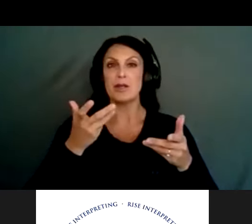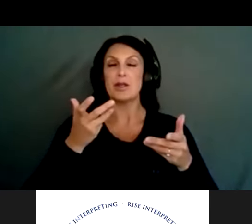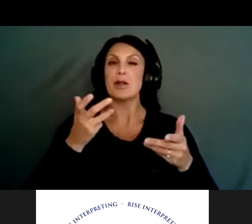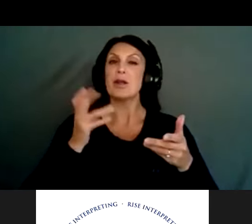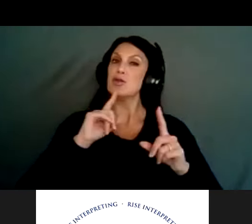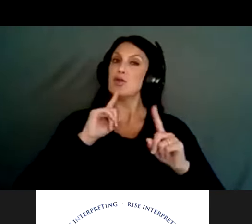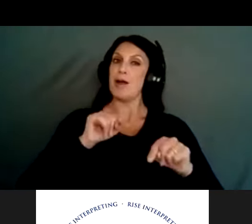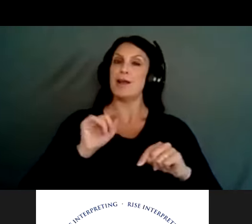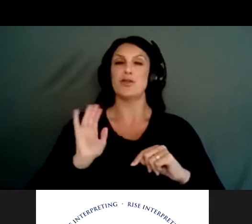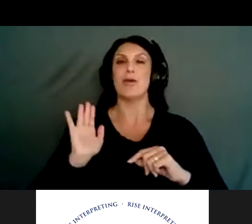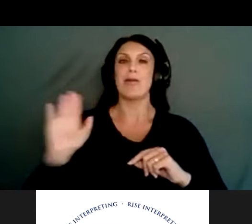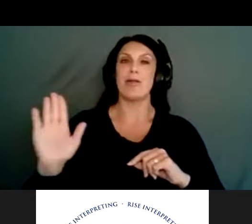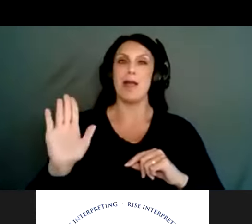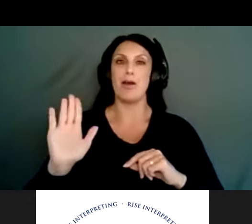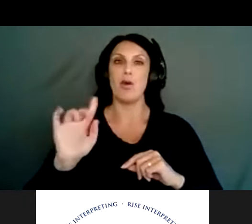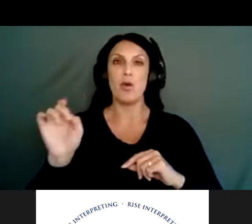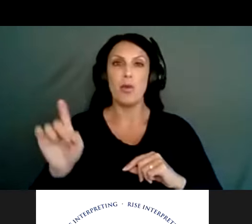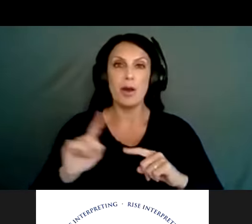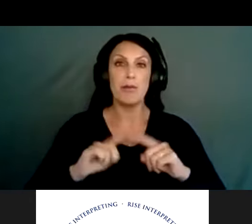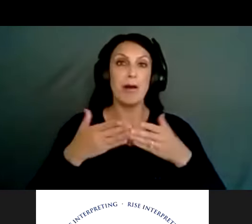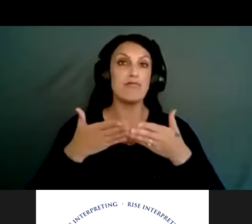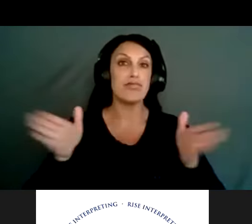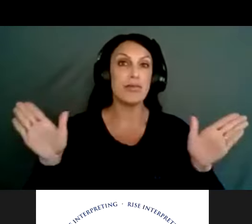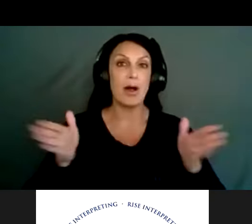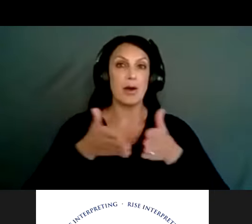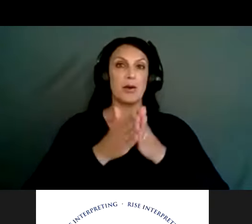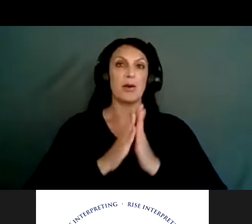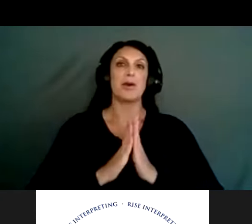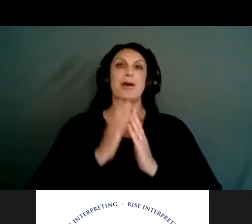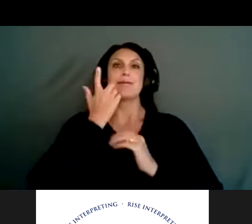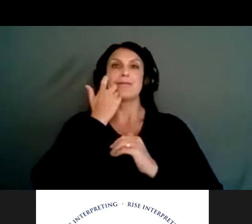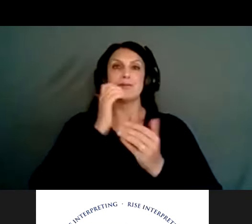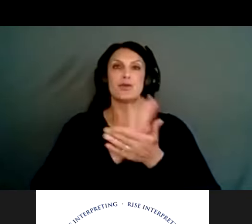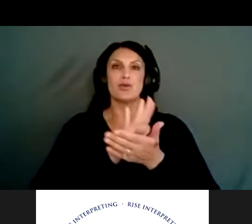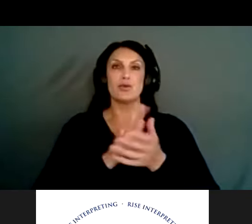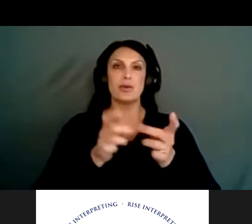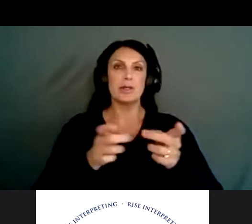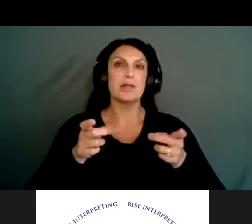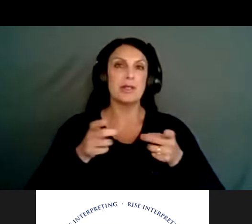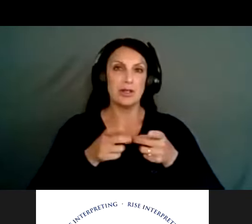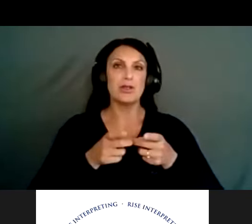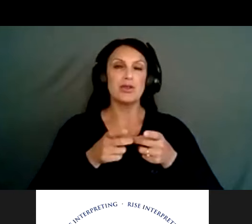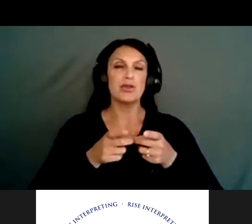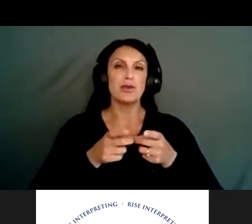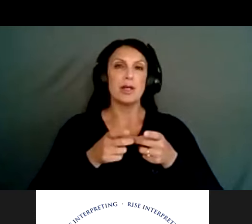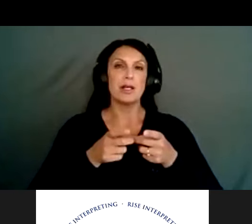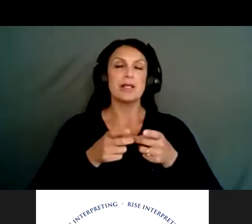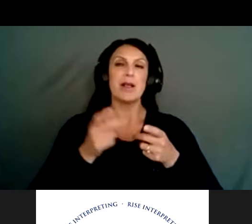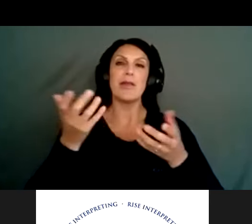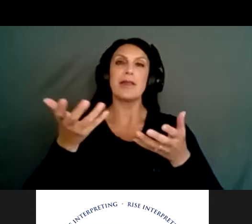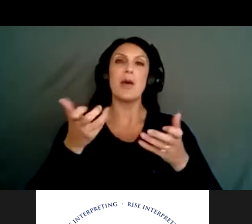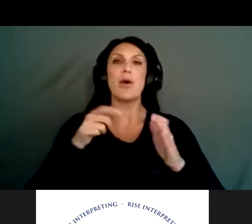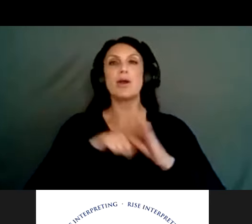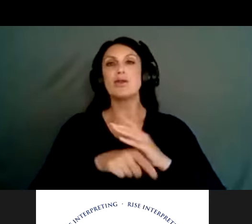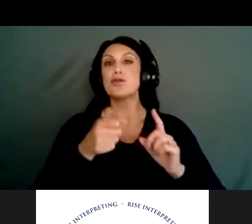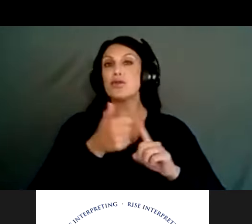to answer their questions, but we are getting some broad requests. I think there was one that came from school district. I think it came through Rebecca where they wanted suicide